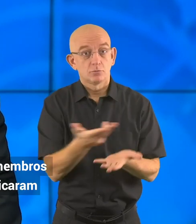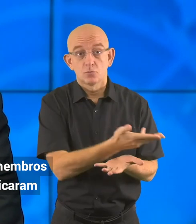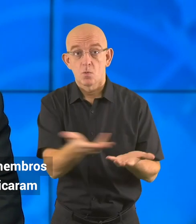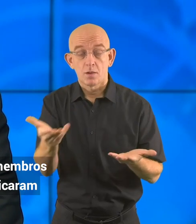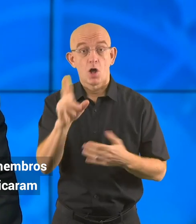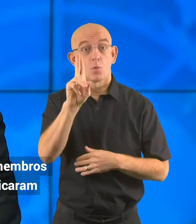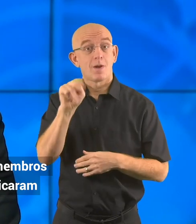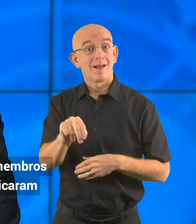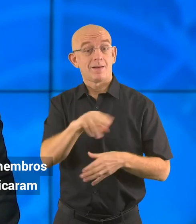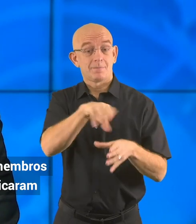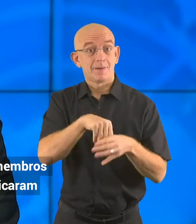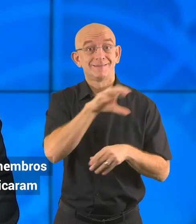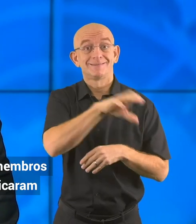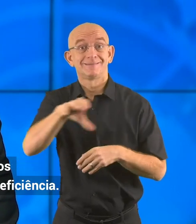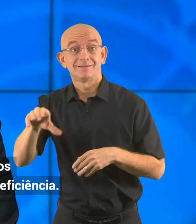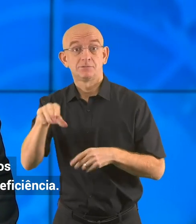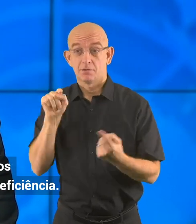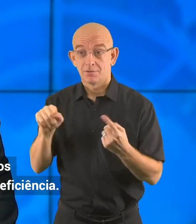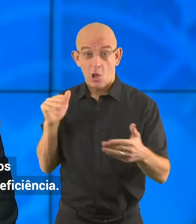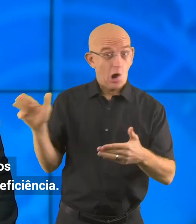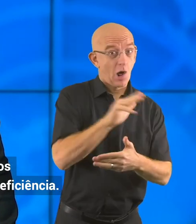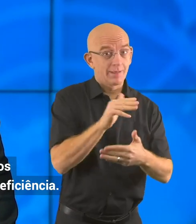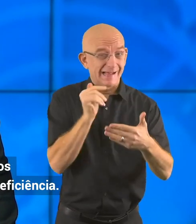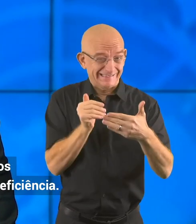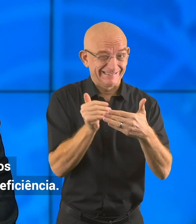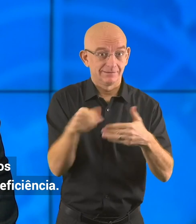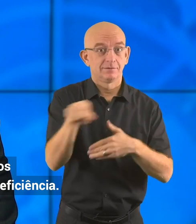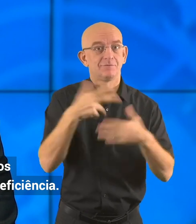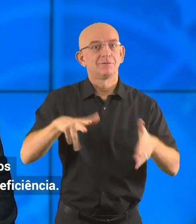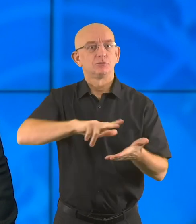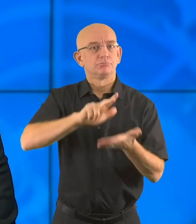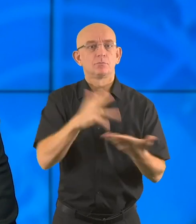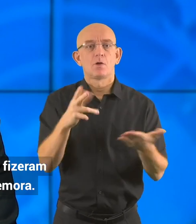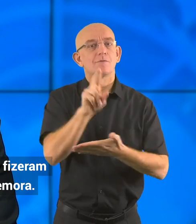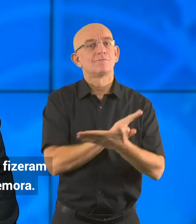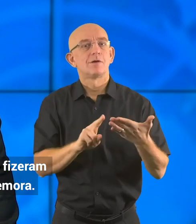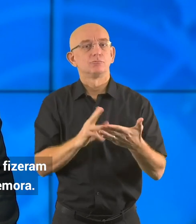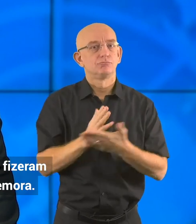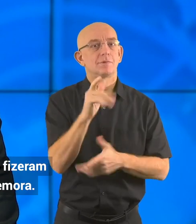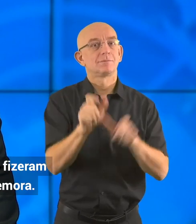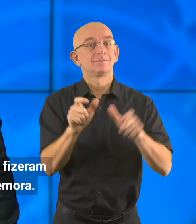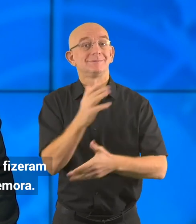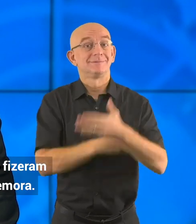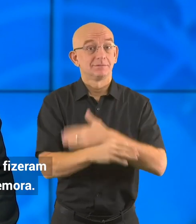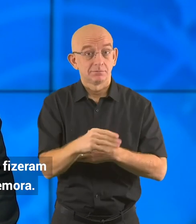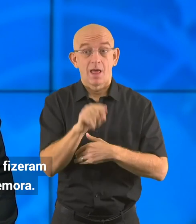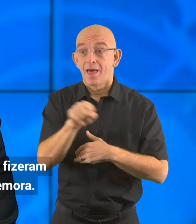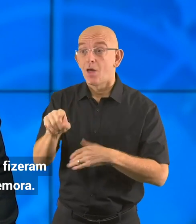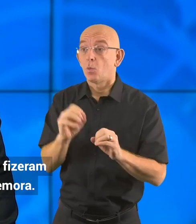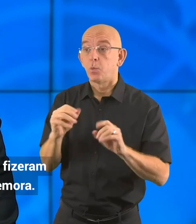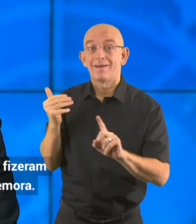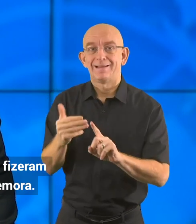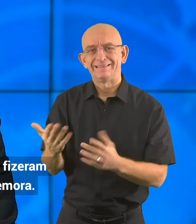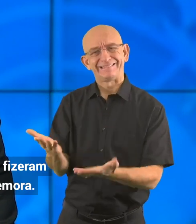Almost all United Nations Member States have ratified the Convention on the Rights of Persons with Disabilities, and I urge those who have not yet done